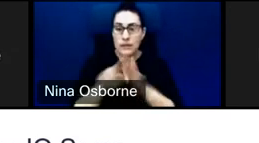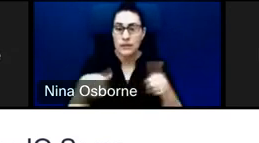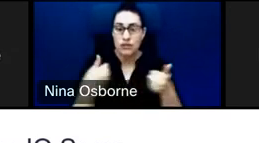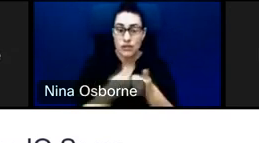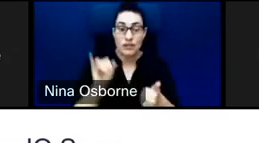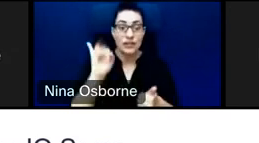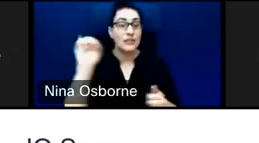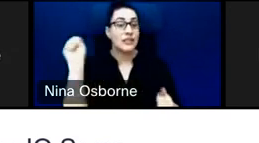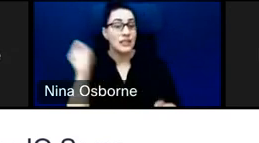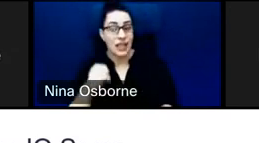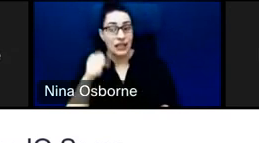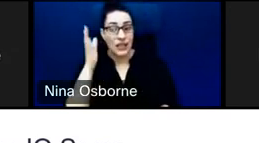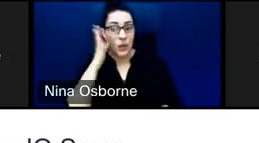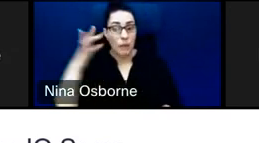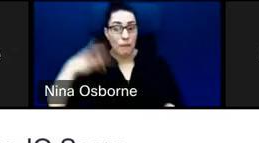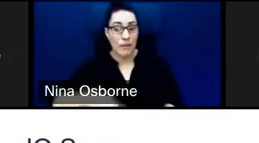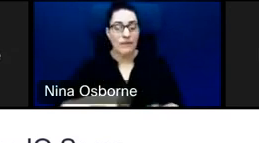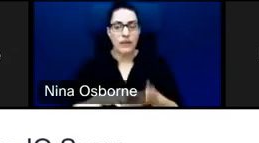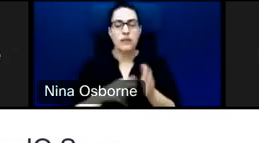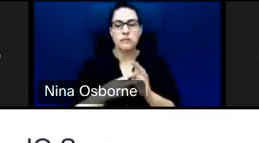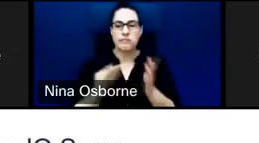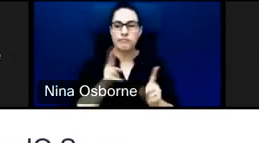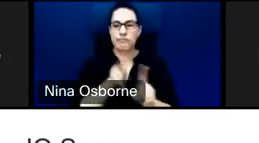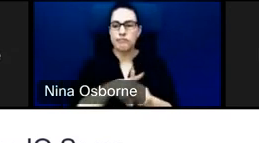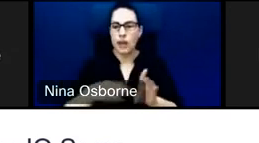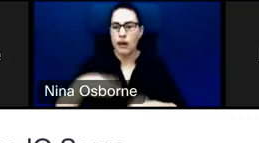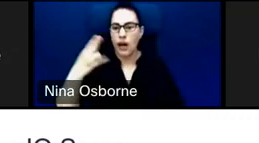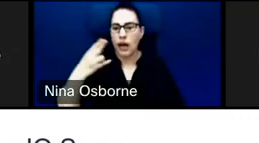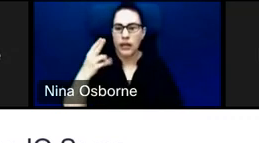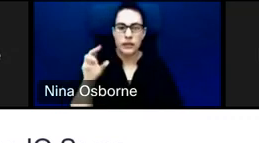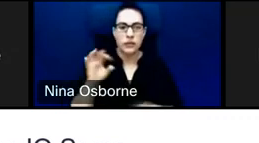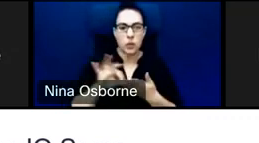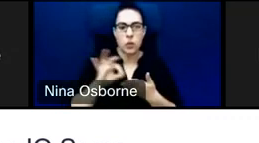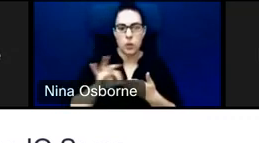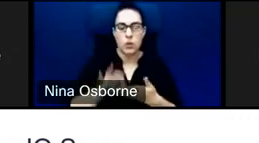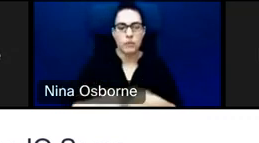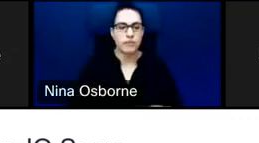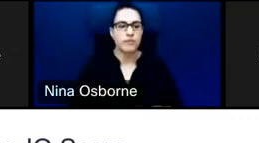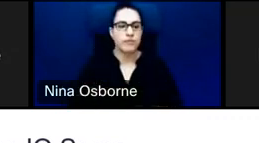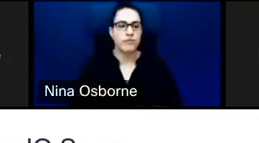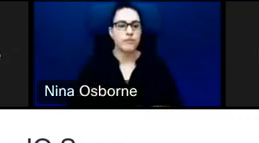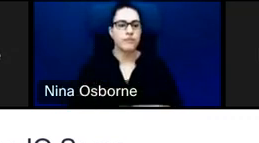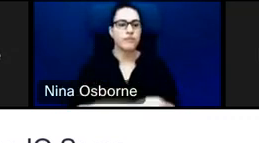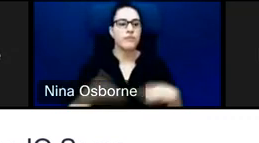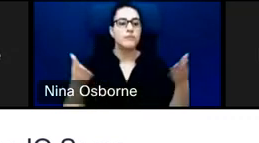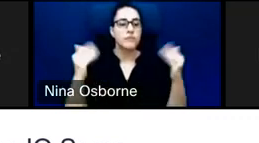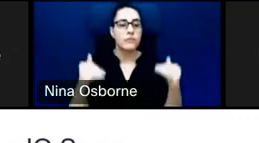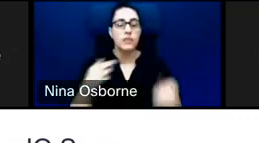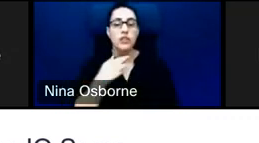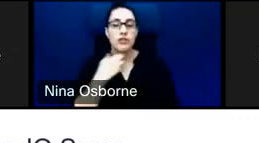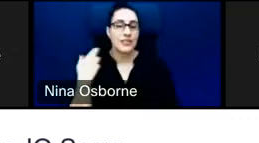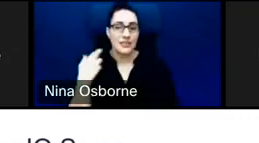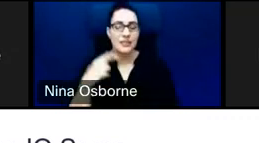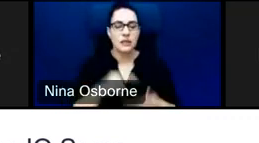yes, the project is meaningful and it gets a higher score. And then the third level would be looking at risks. And this is where points actually could be